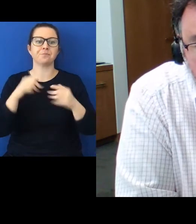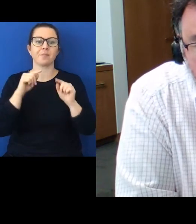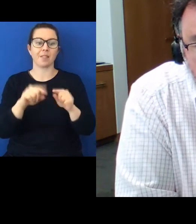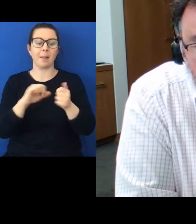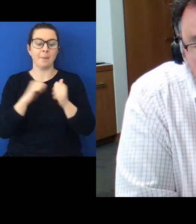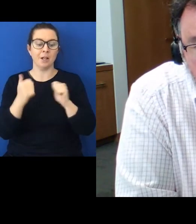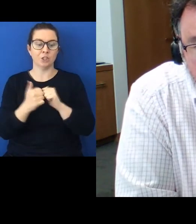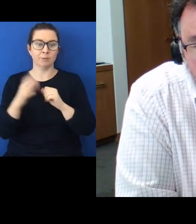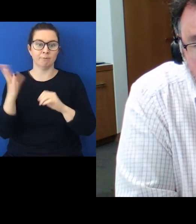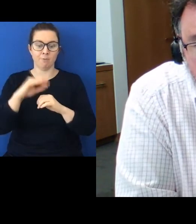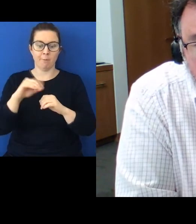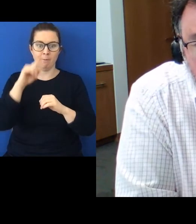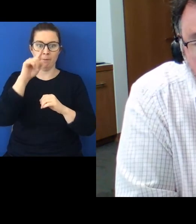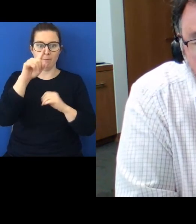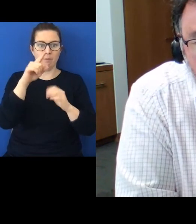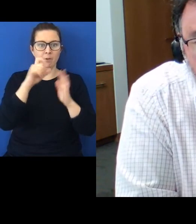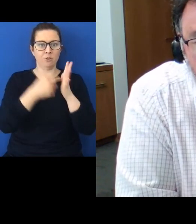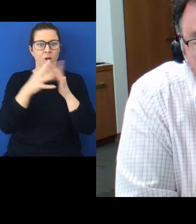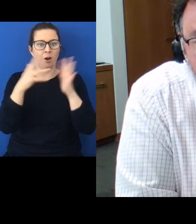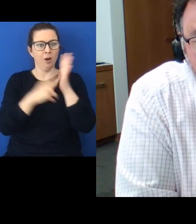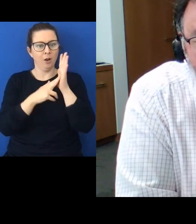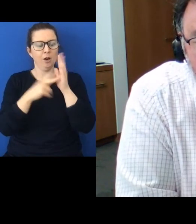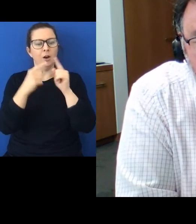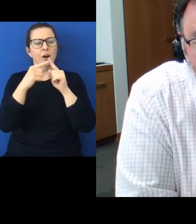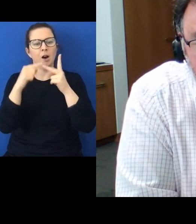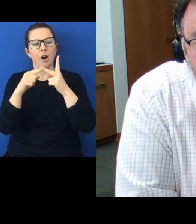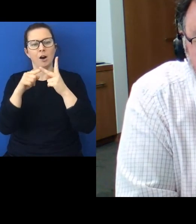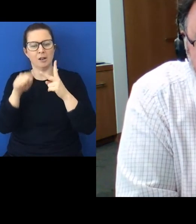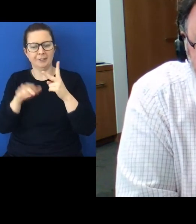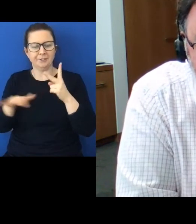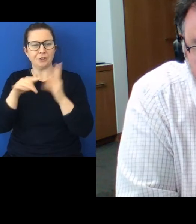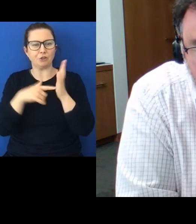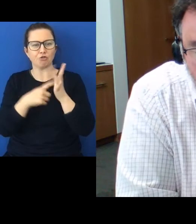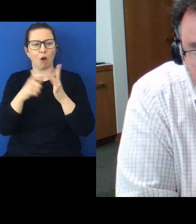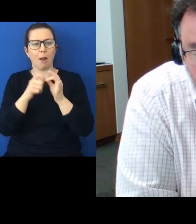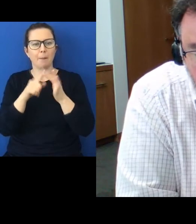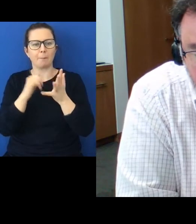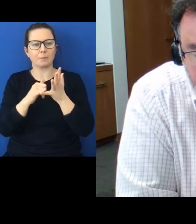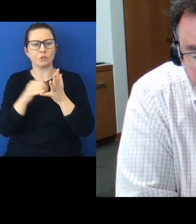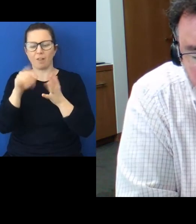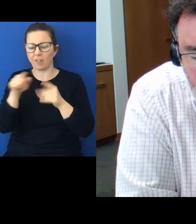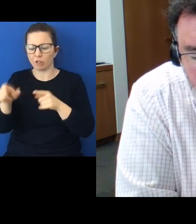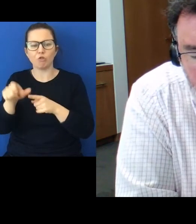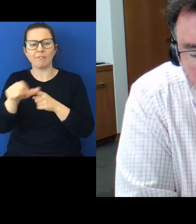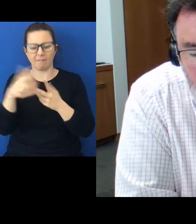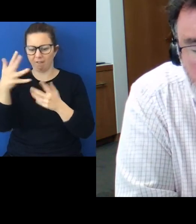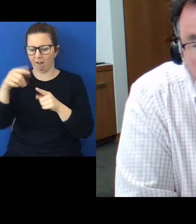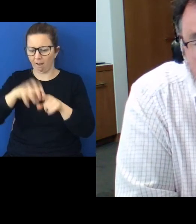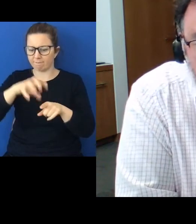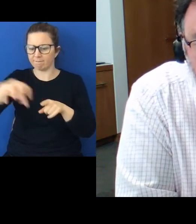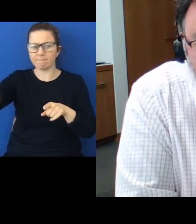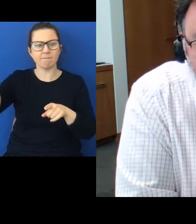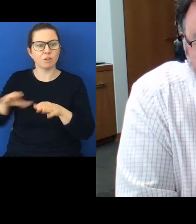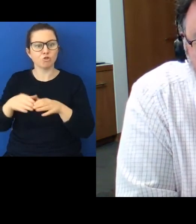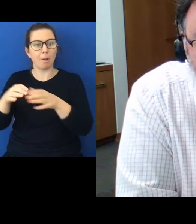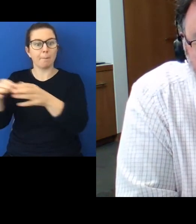the Crown and the tribes of the Waikato River, the five tribes of the Waikato River that